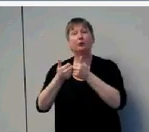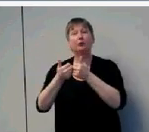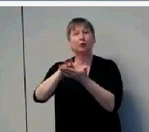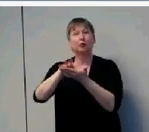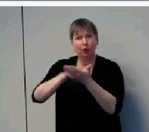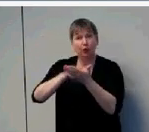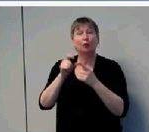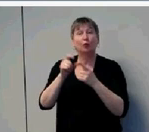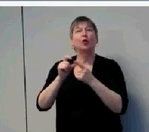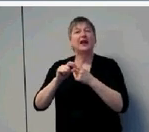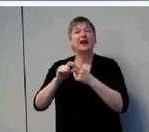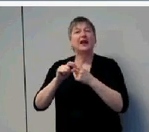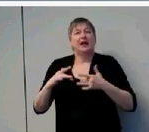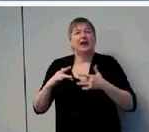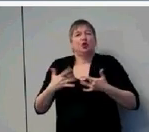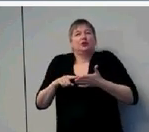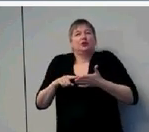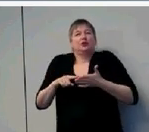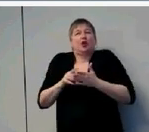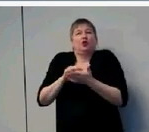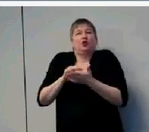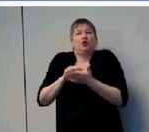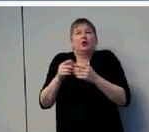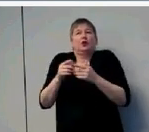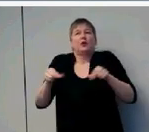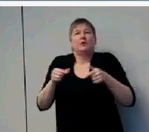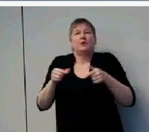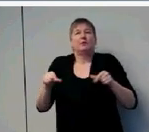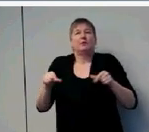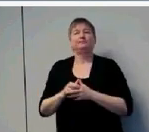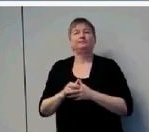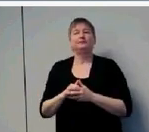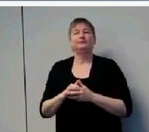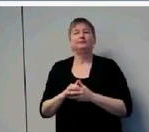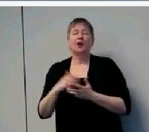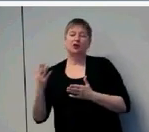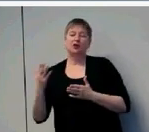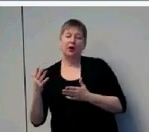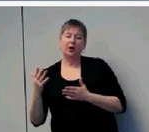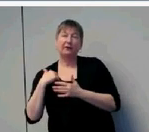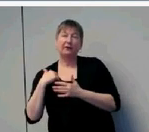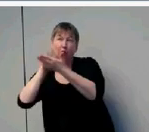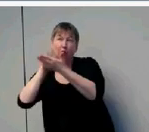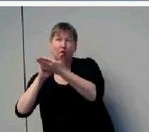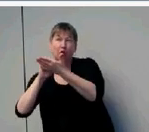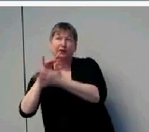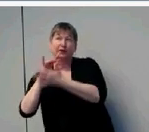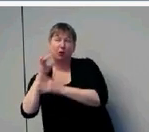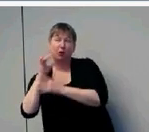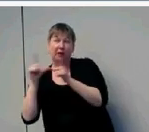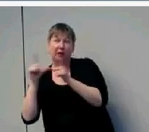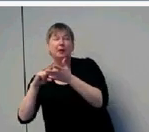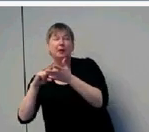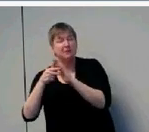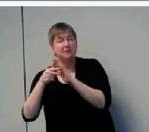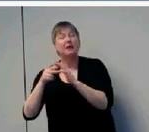grammar. Well, that ability, if you're learning spoken language, requires access to acoustic phonetic